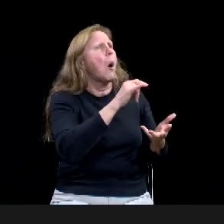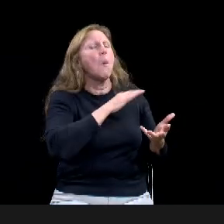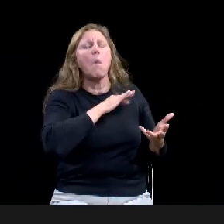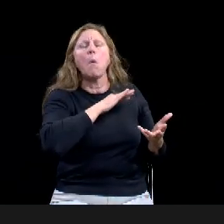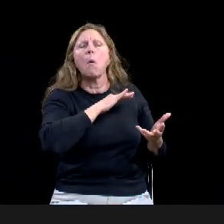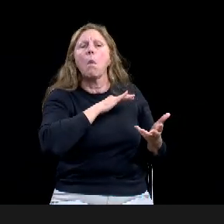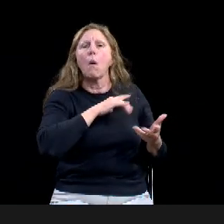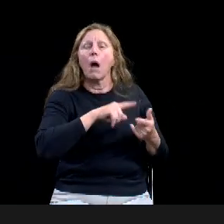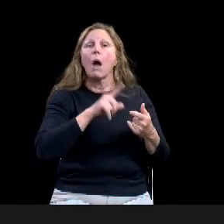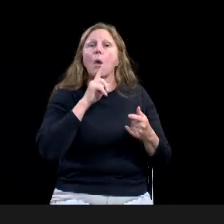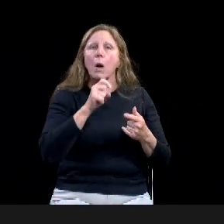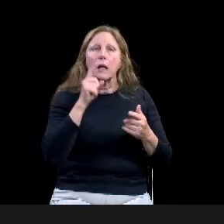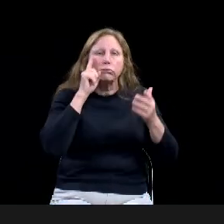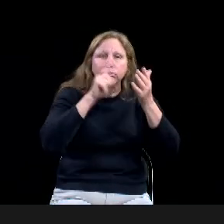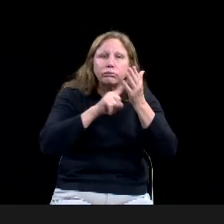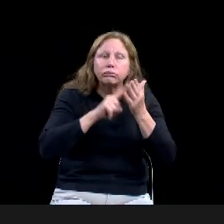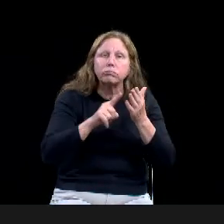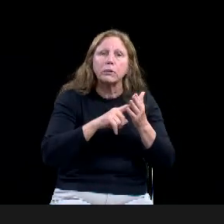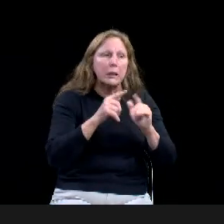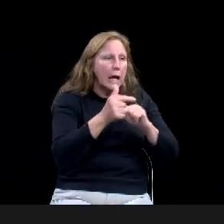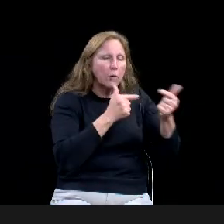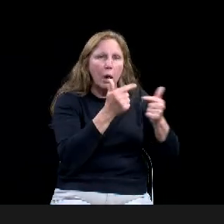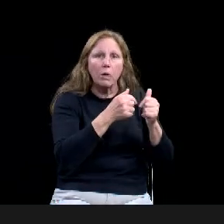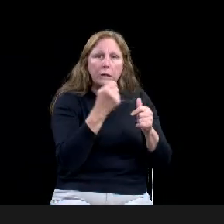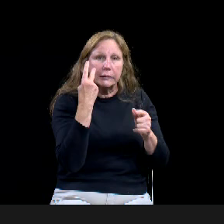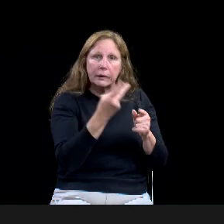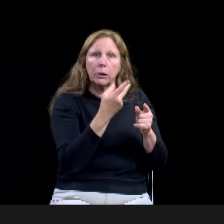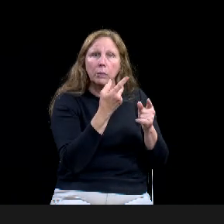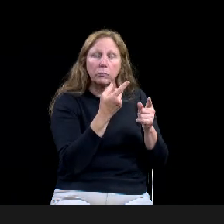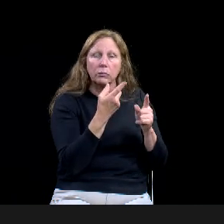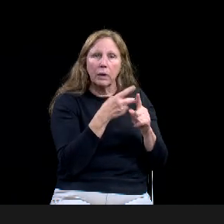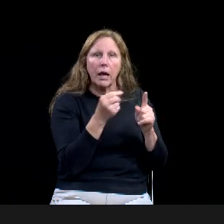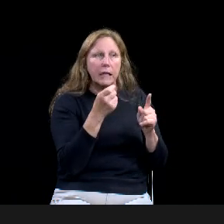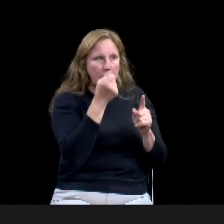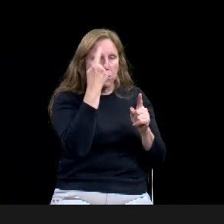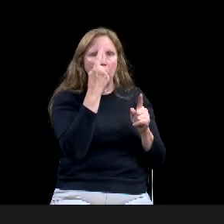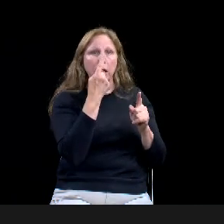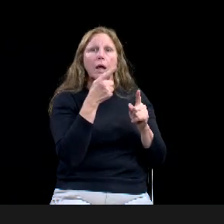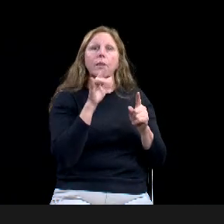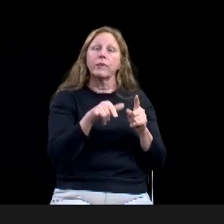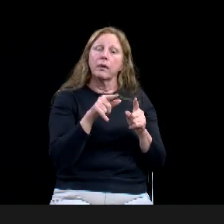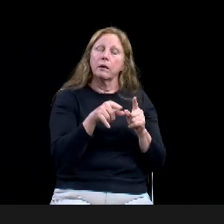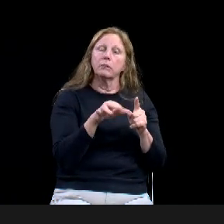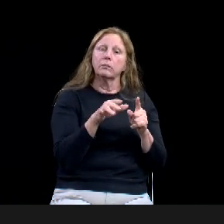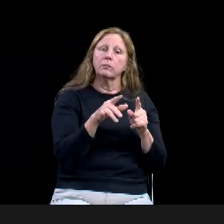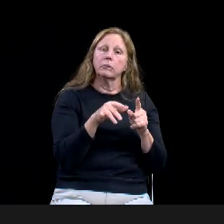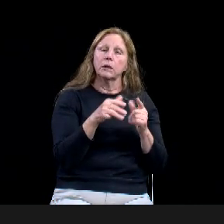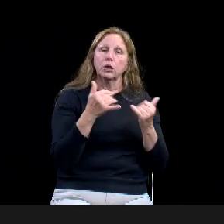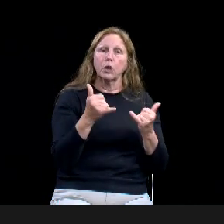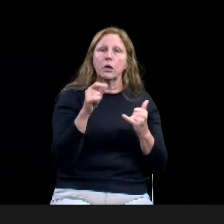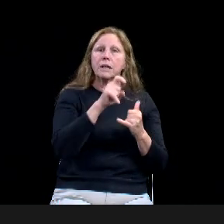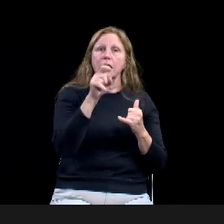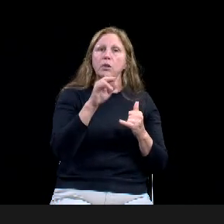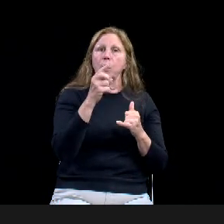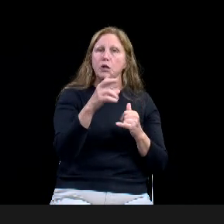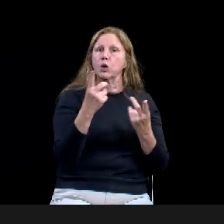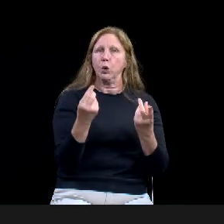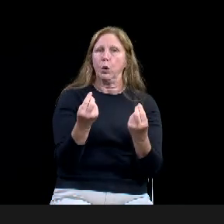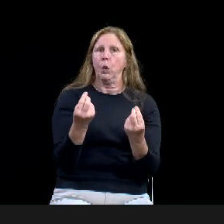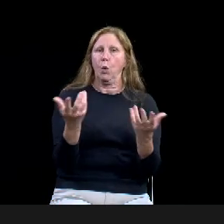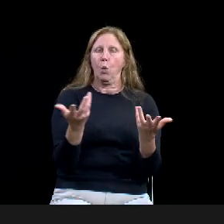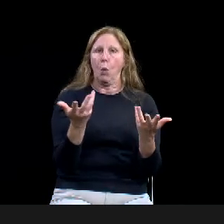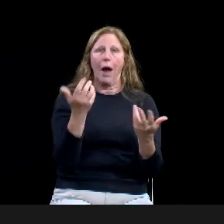current Texas Rangers do every day. So future exhibits would be off to the right here. Uh, this